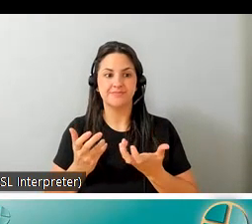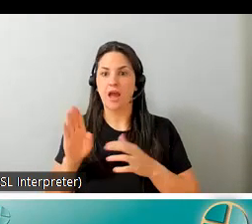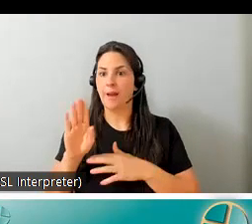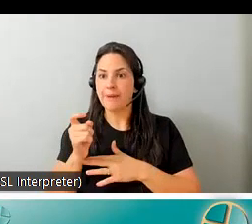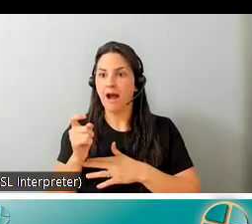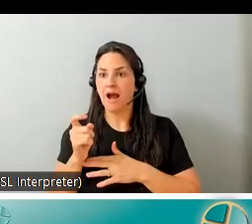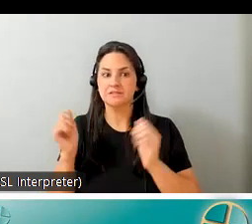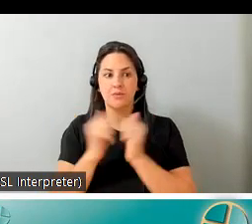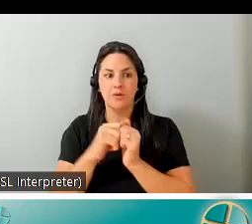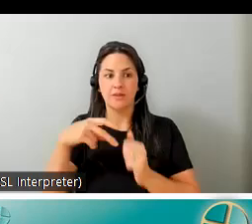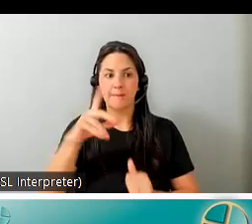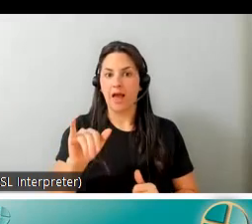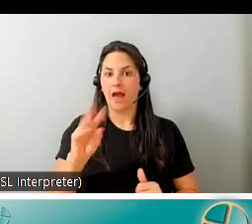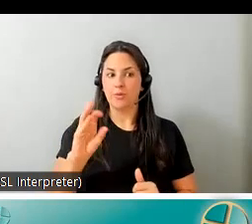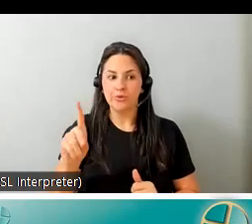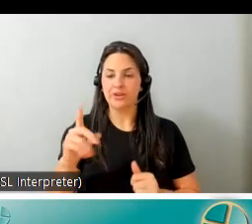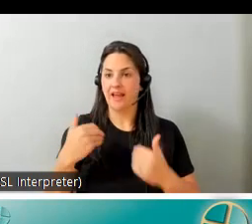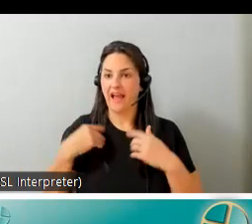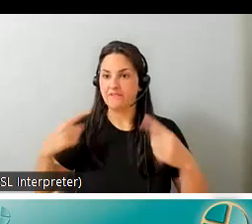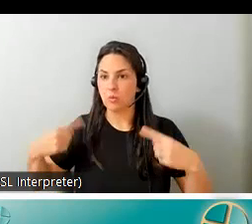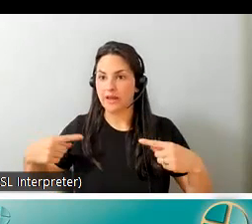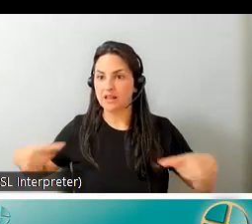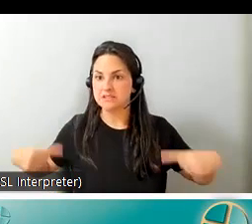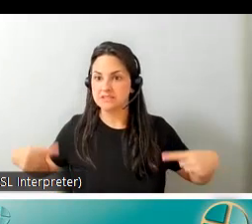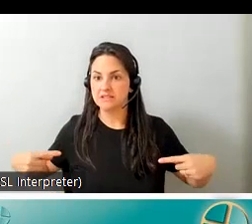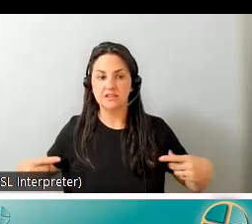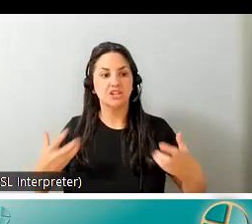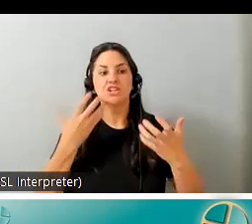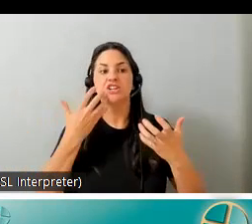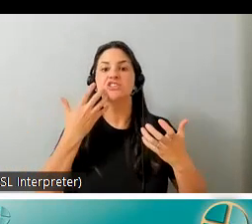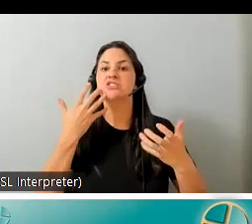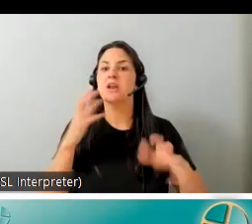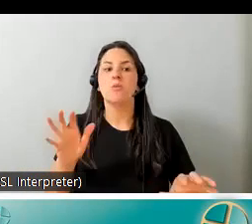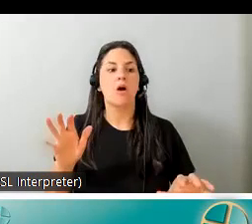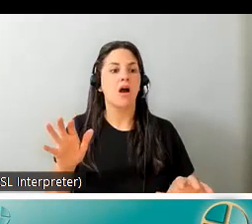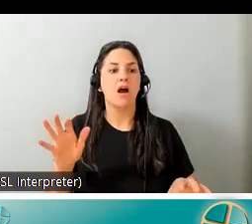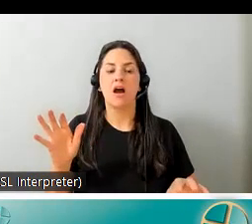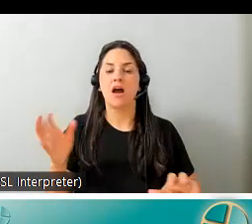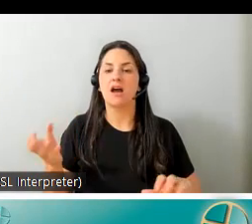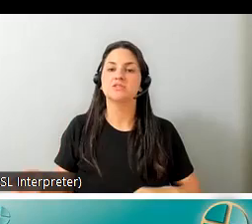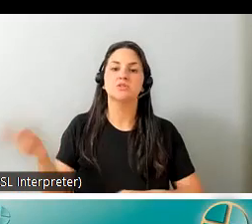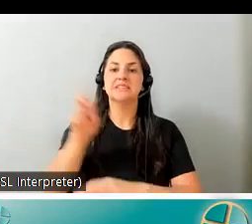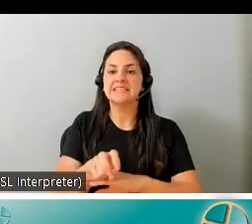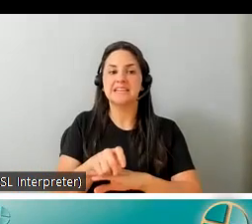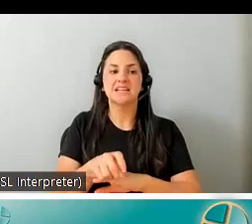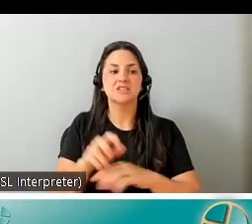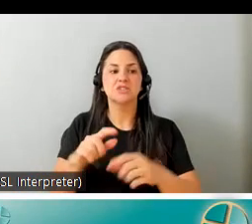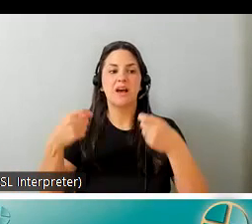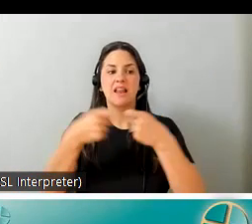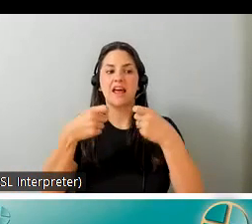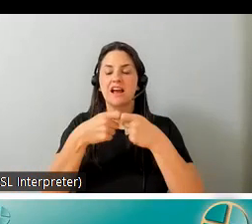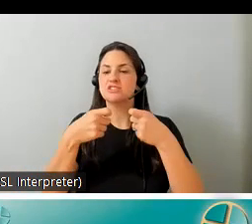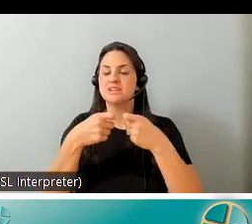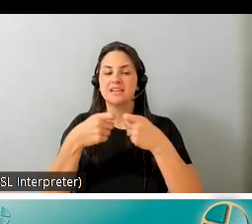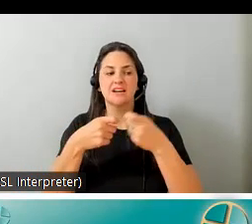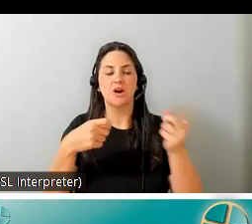made of plywood with wheels on it and she didn't want to get into her electric wheelchair to go to the